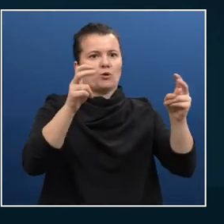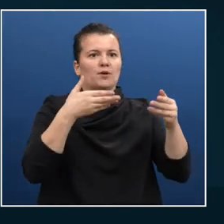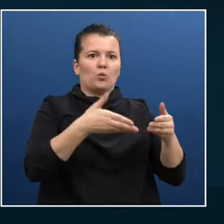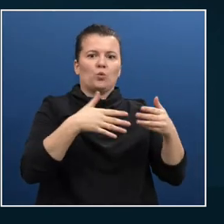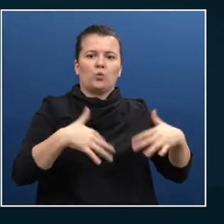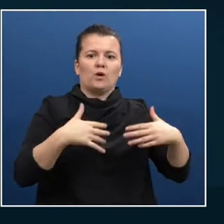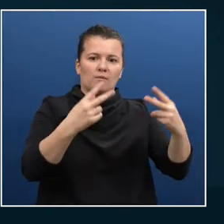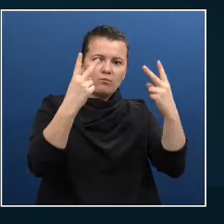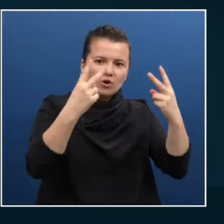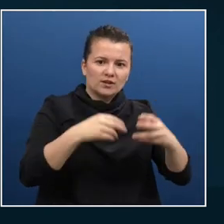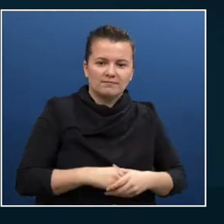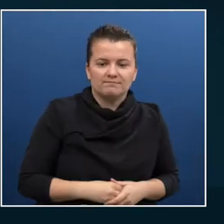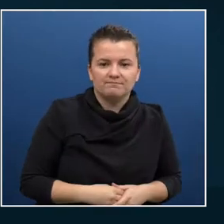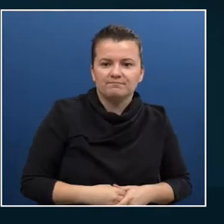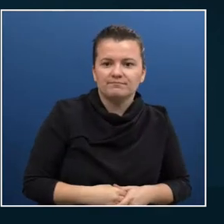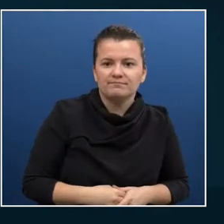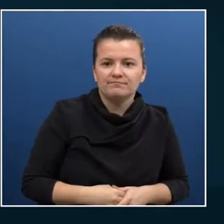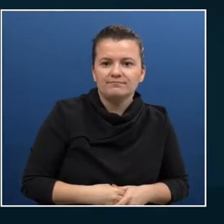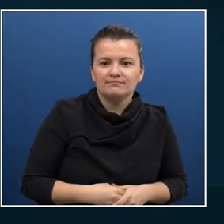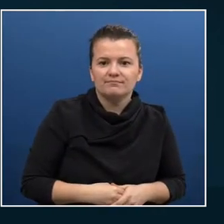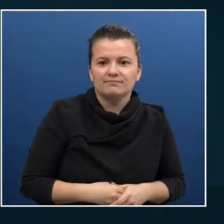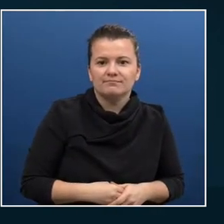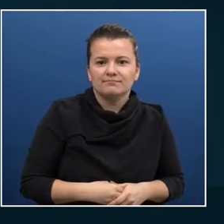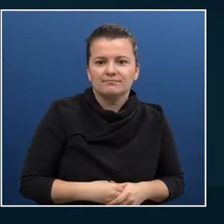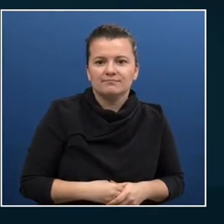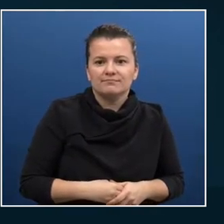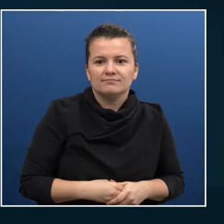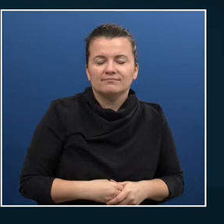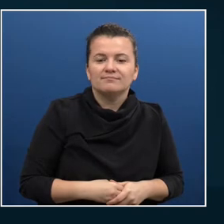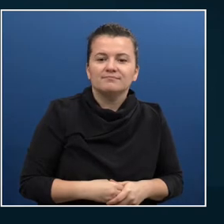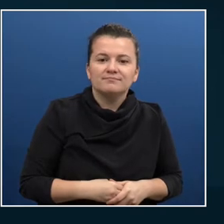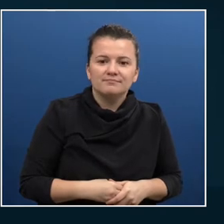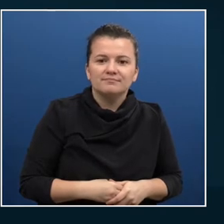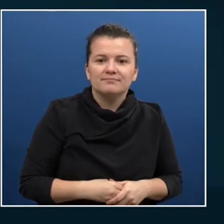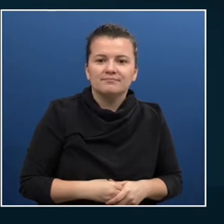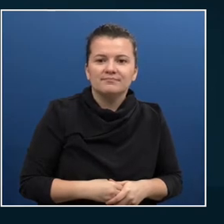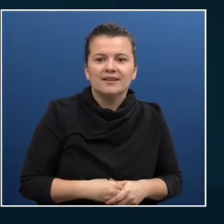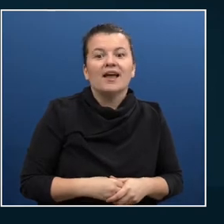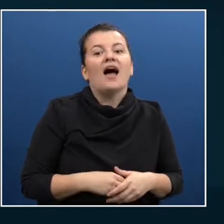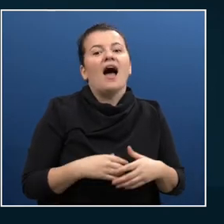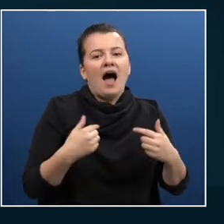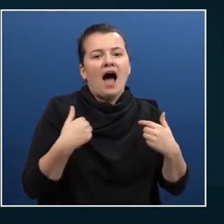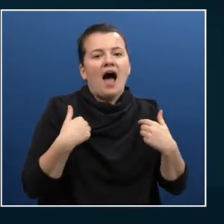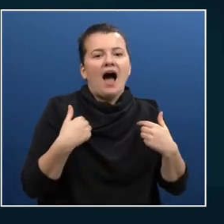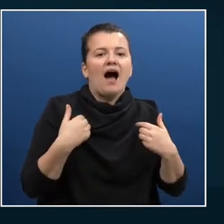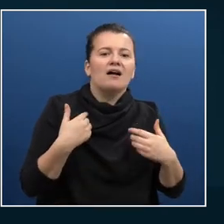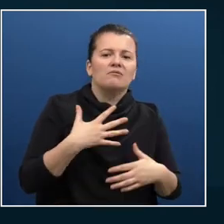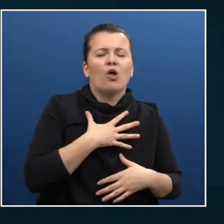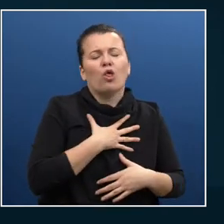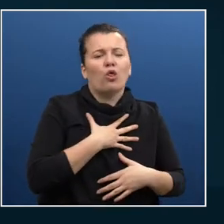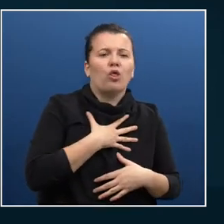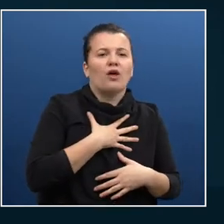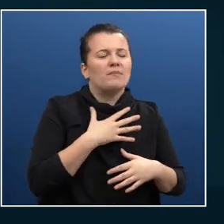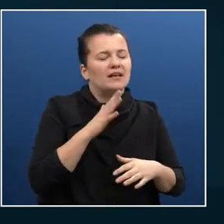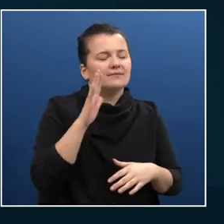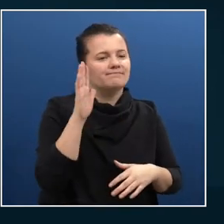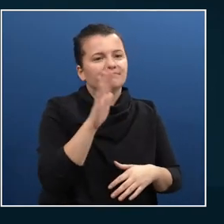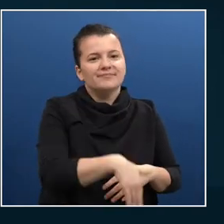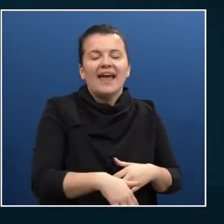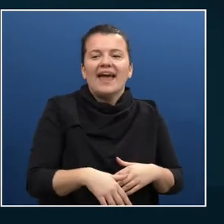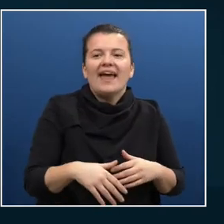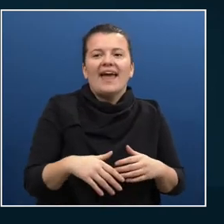I didn't want to get into teary-eyed mode already, but... Sorry. So, no, no, it's all right. I think it's important because it also